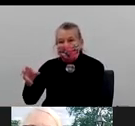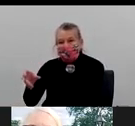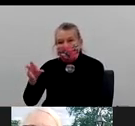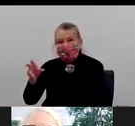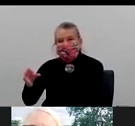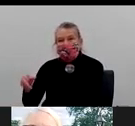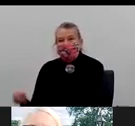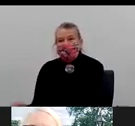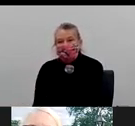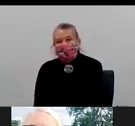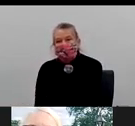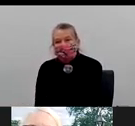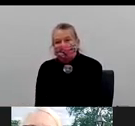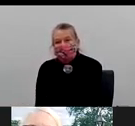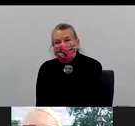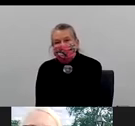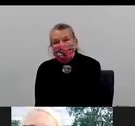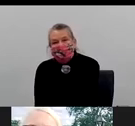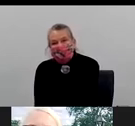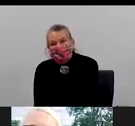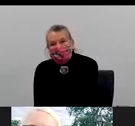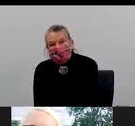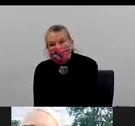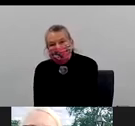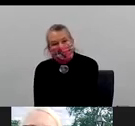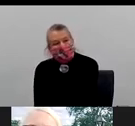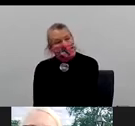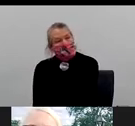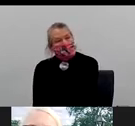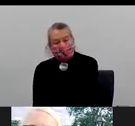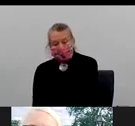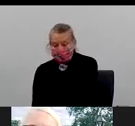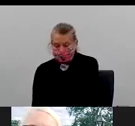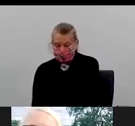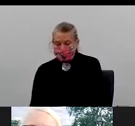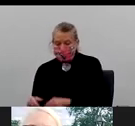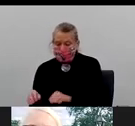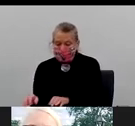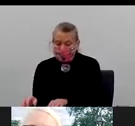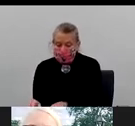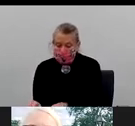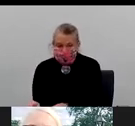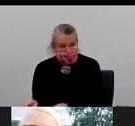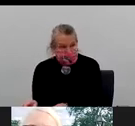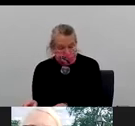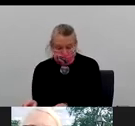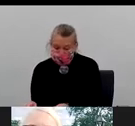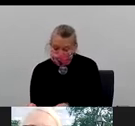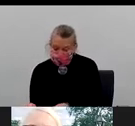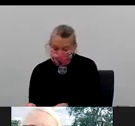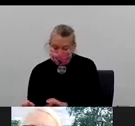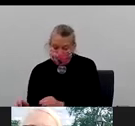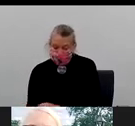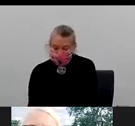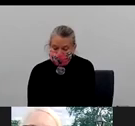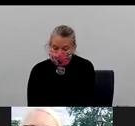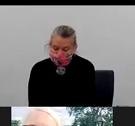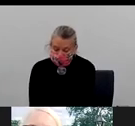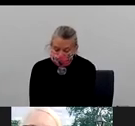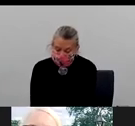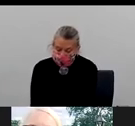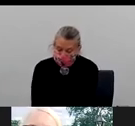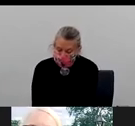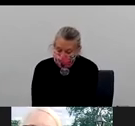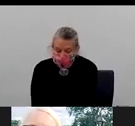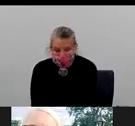uh, testing in the state. So thank you. Moving to our, uh, final speaker, uh, Dr.